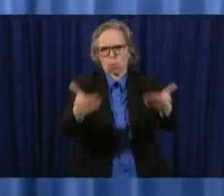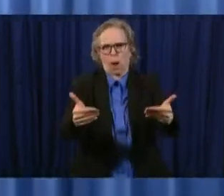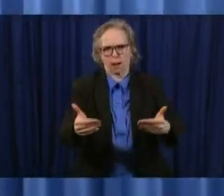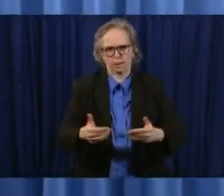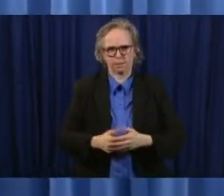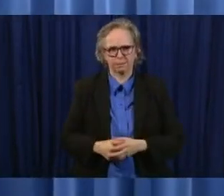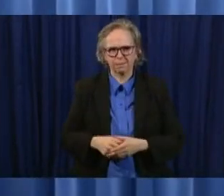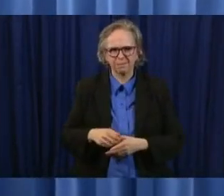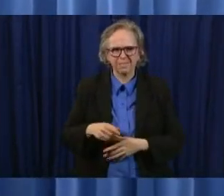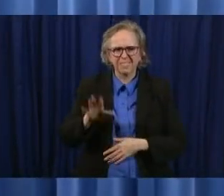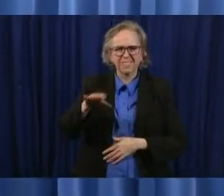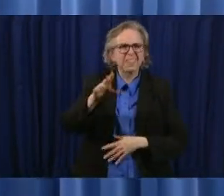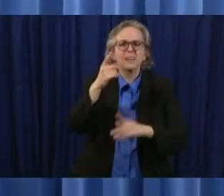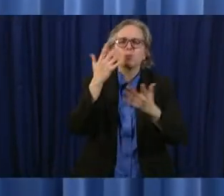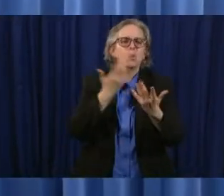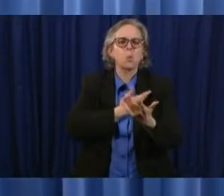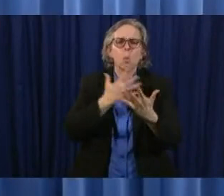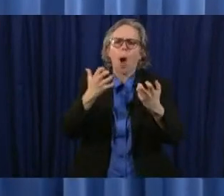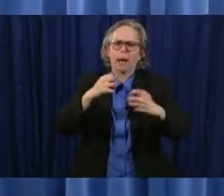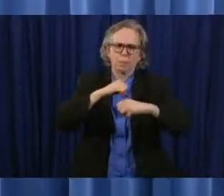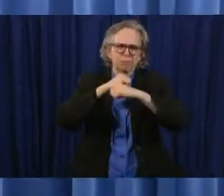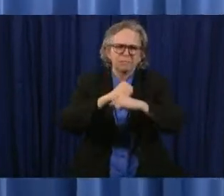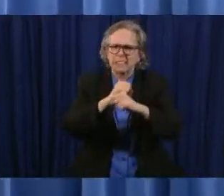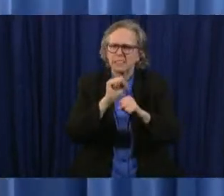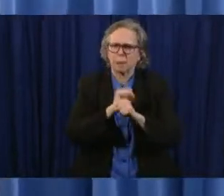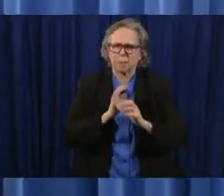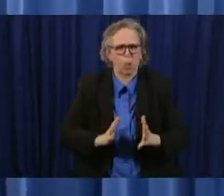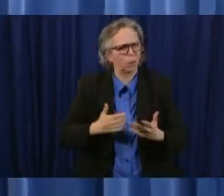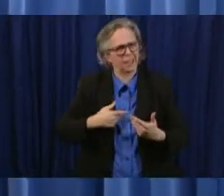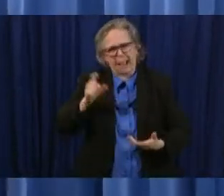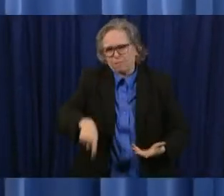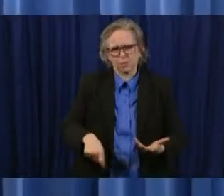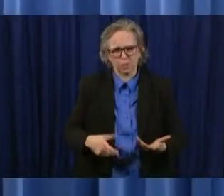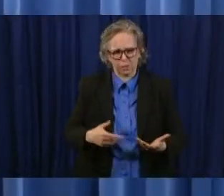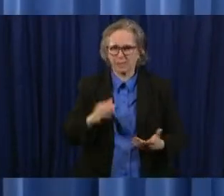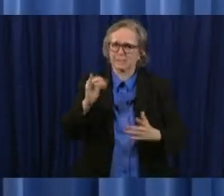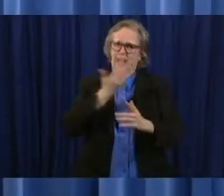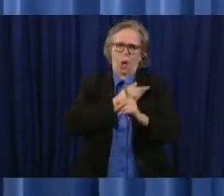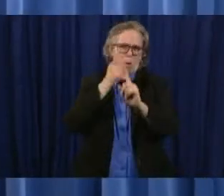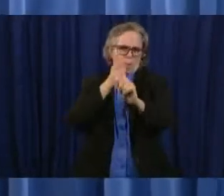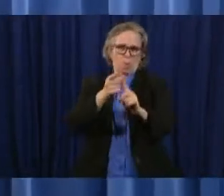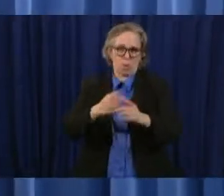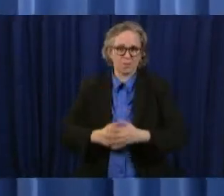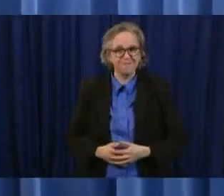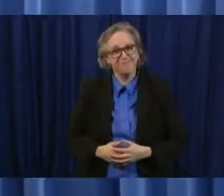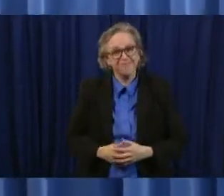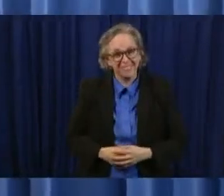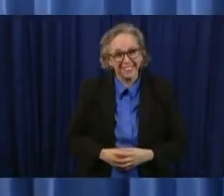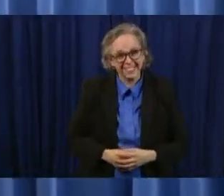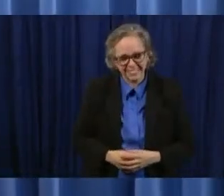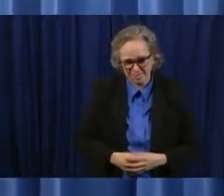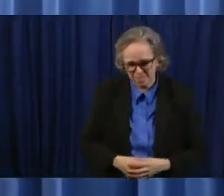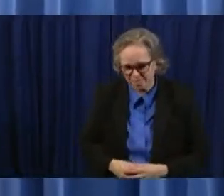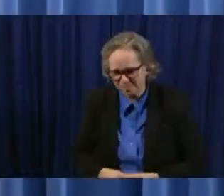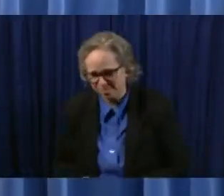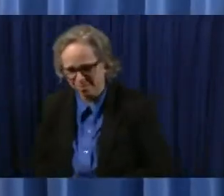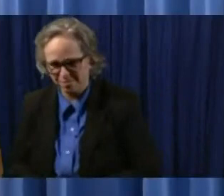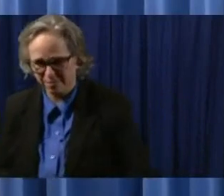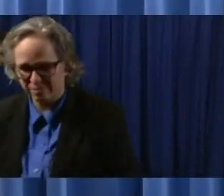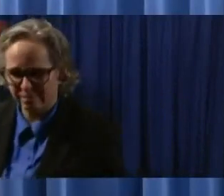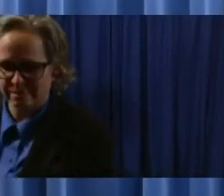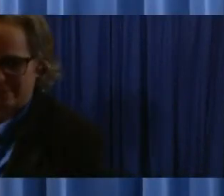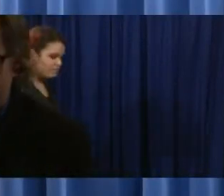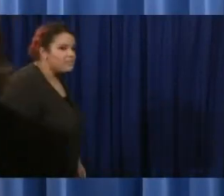to protect the employees i mean that's that's it uh good afternoon governor